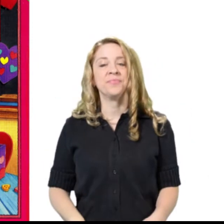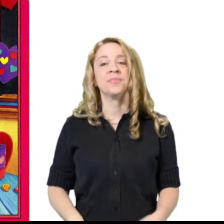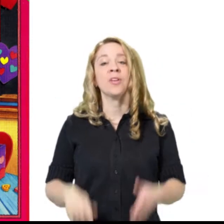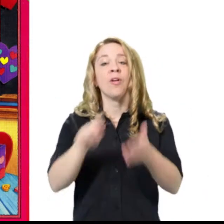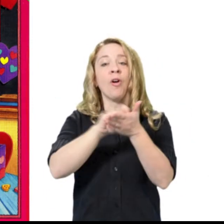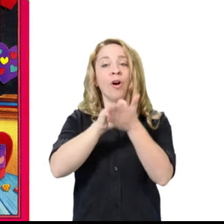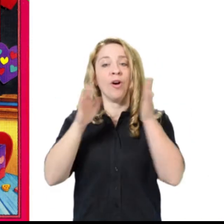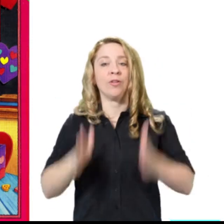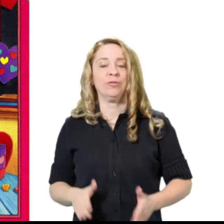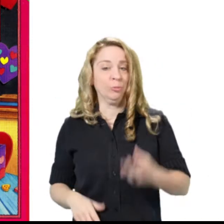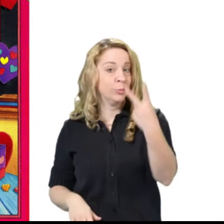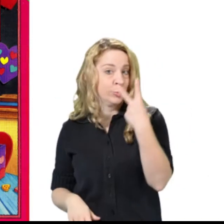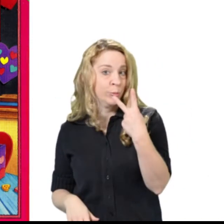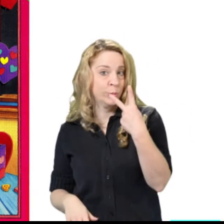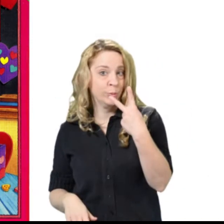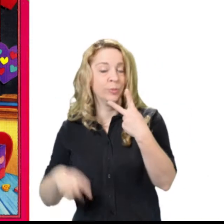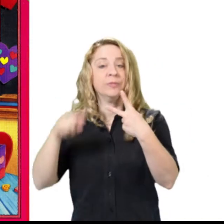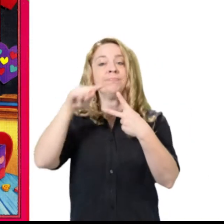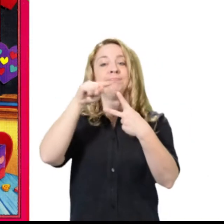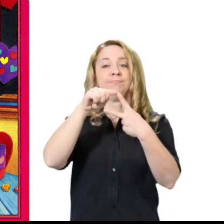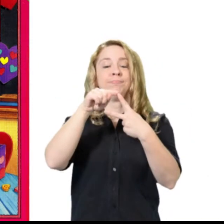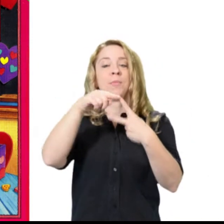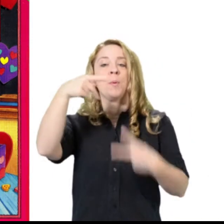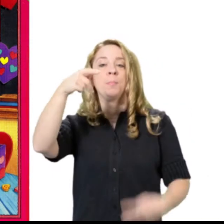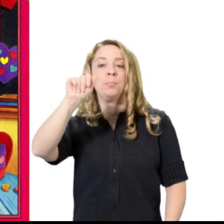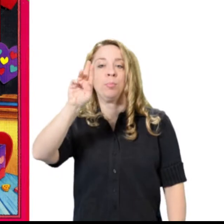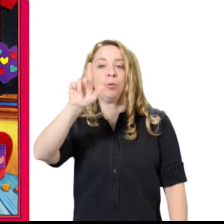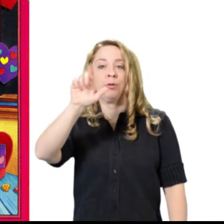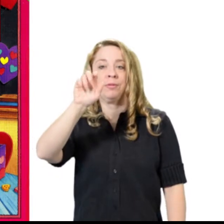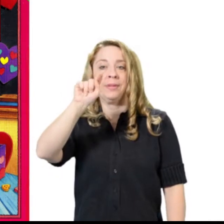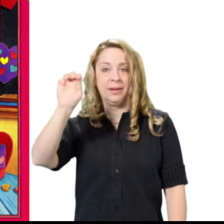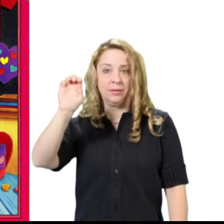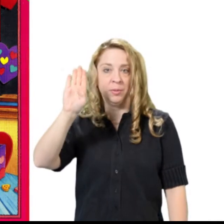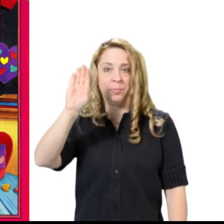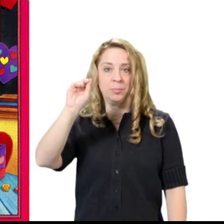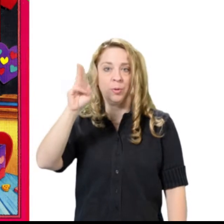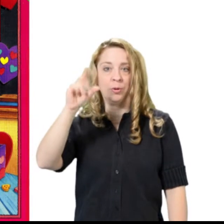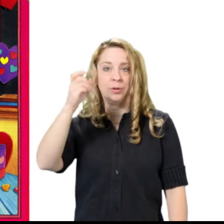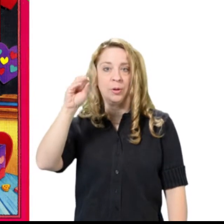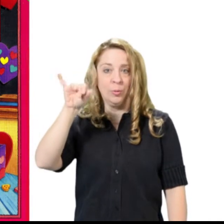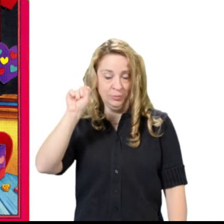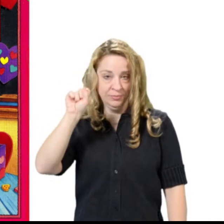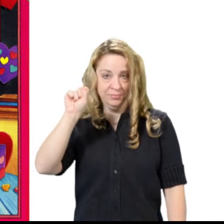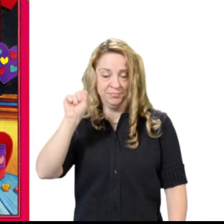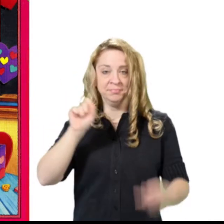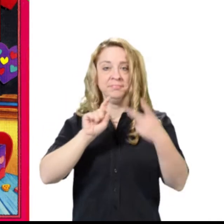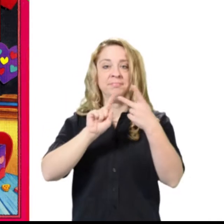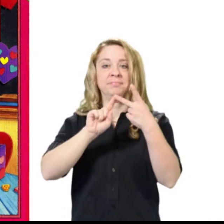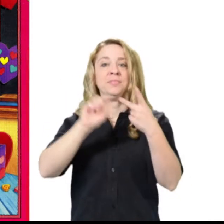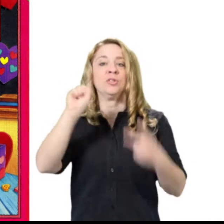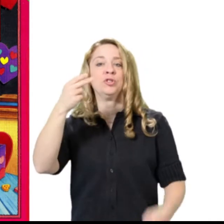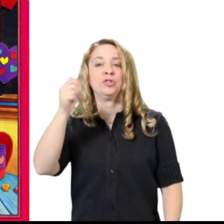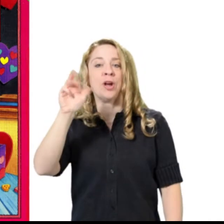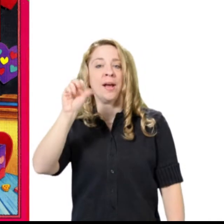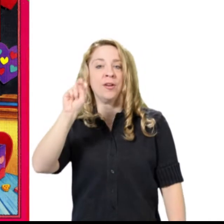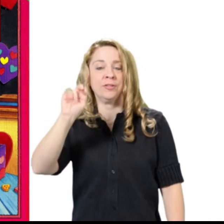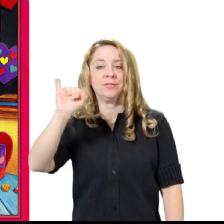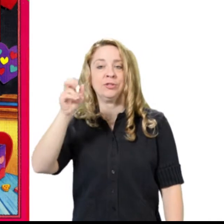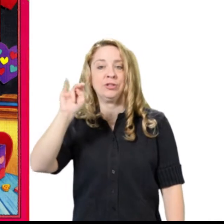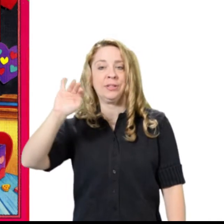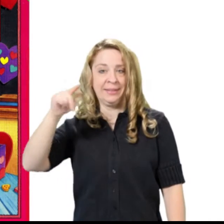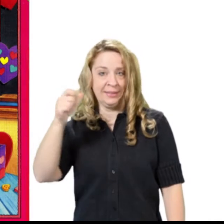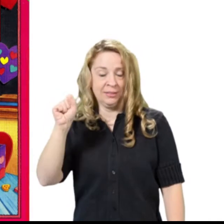It's written by Paulette Bourgeois and Sharon